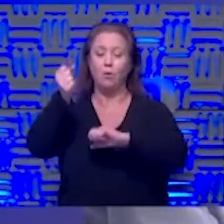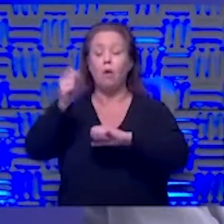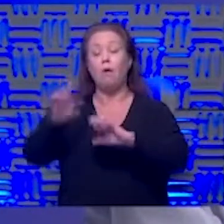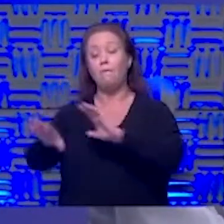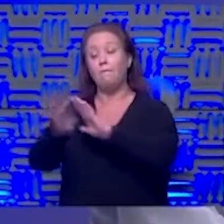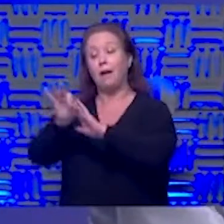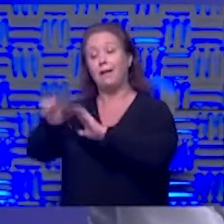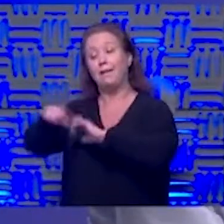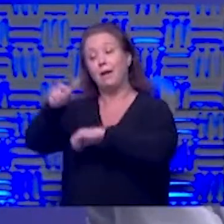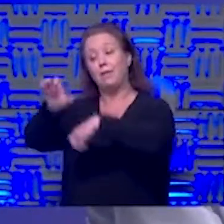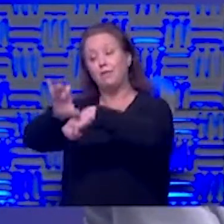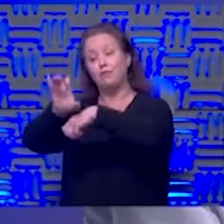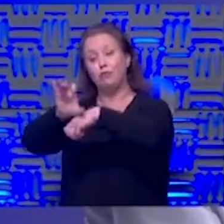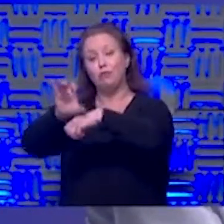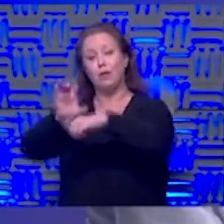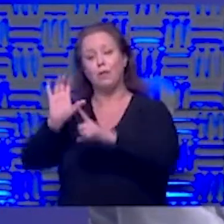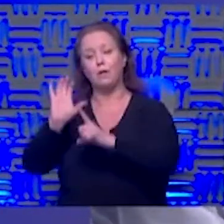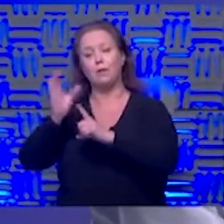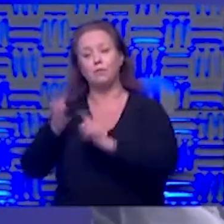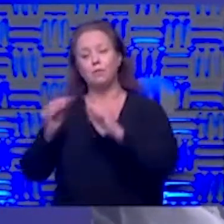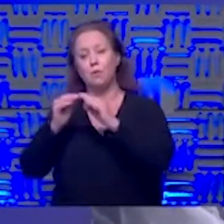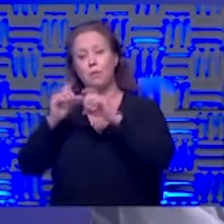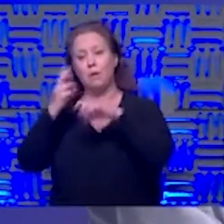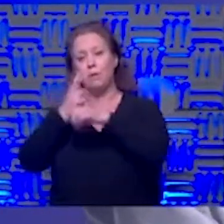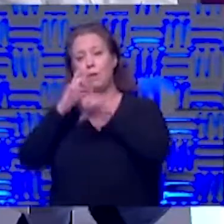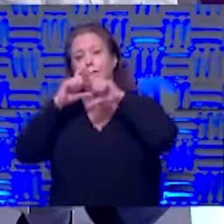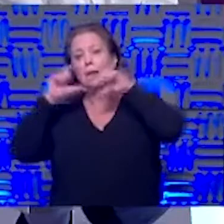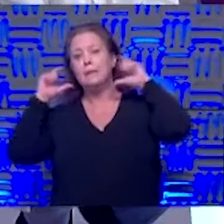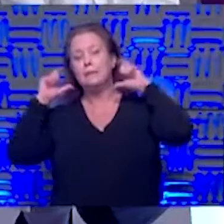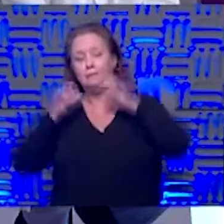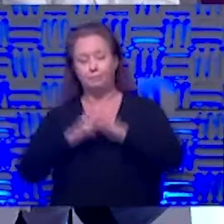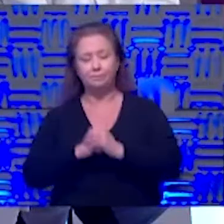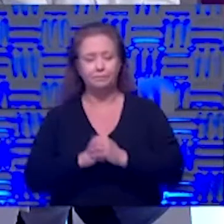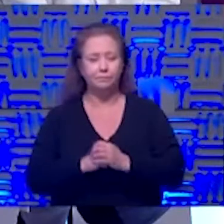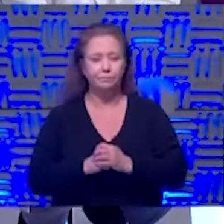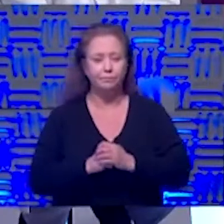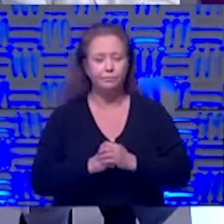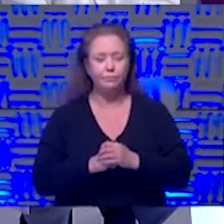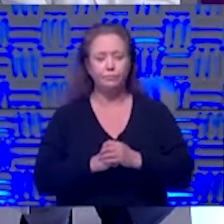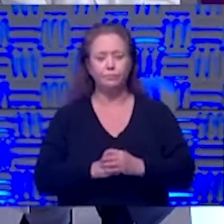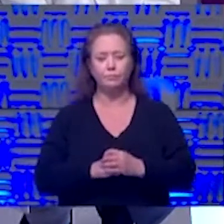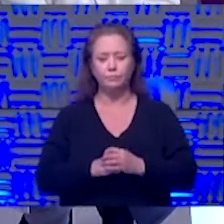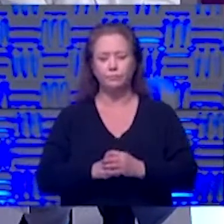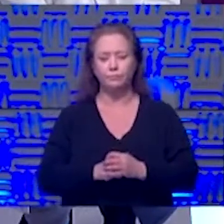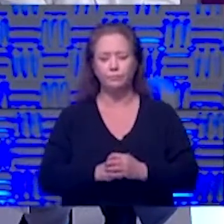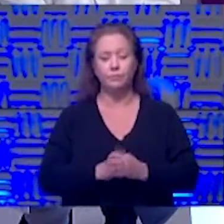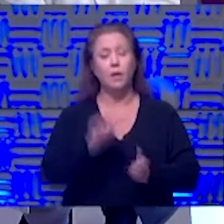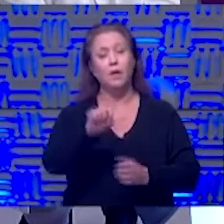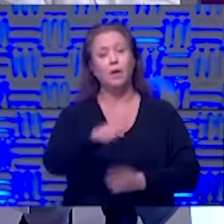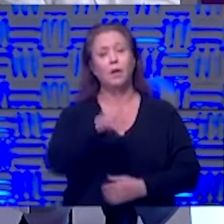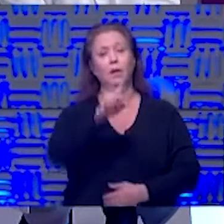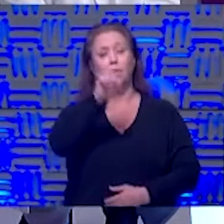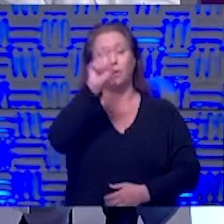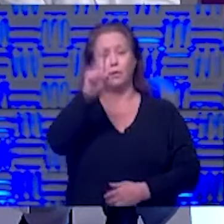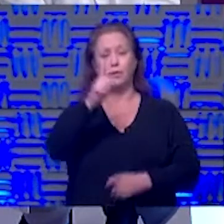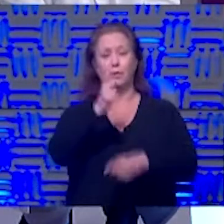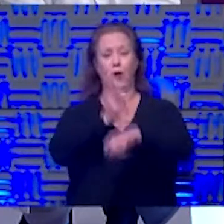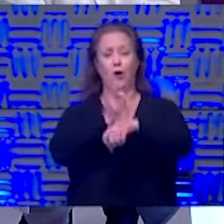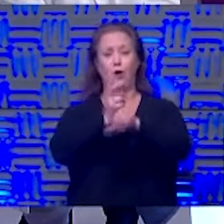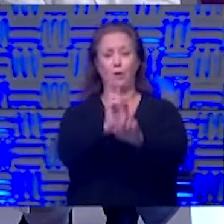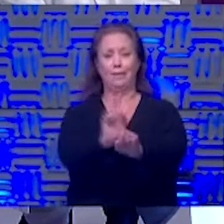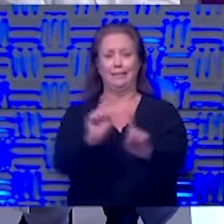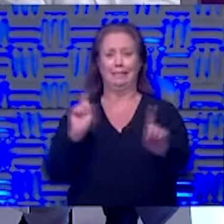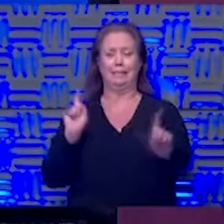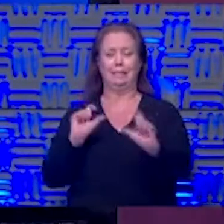church that is more the culture is more about wearing the mask you know dana one of the questions we also have is that it's pretty hard to keep distancing from